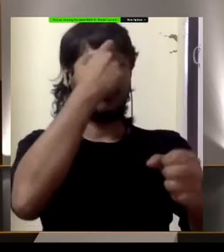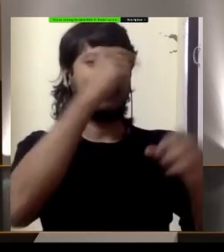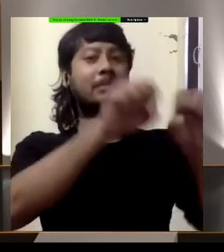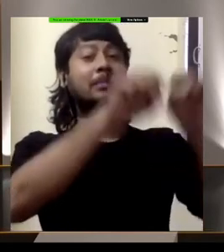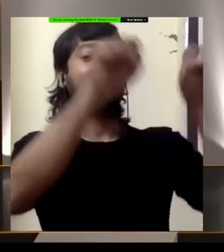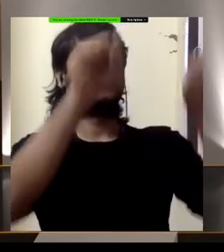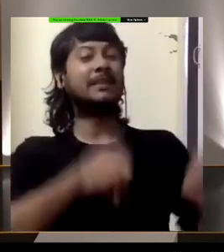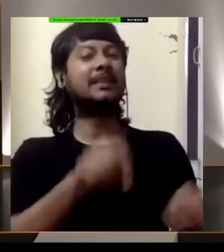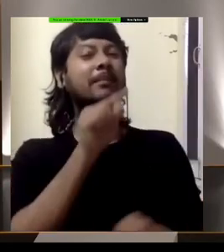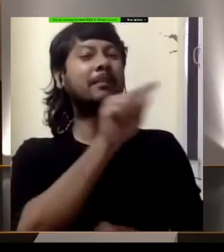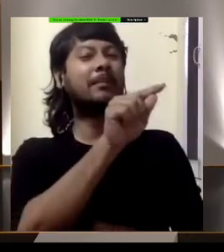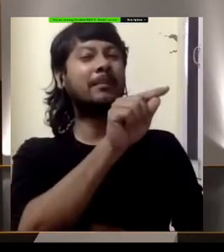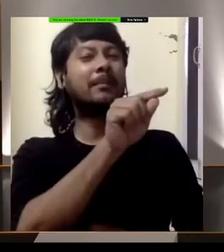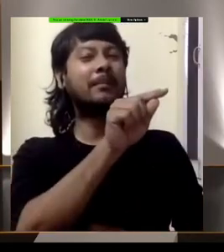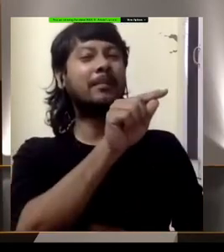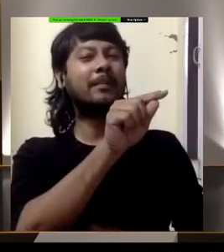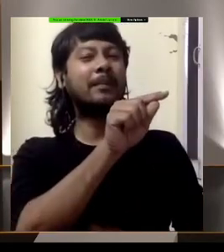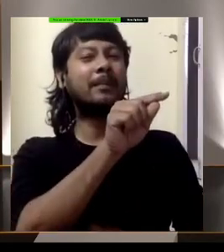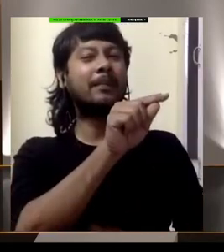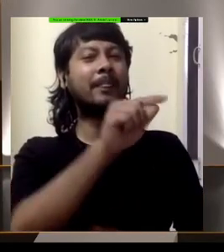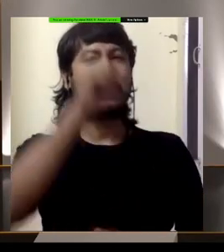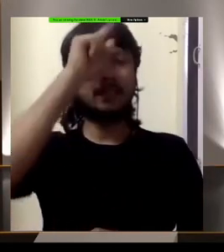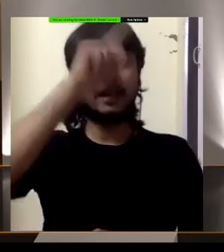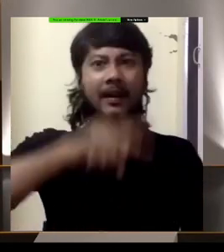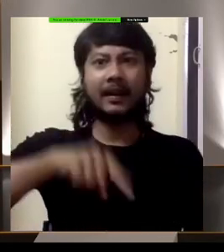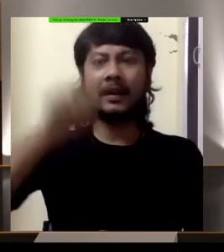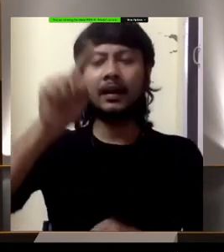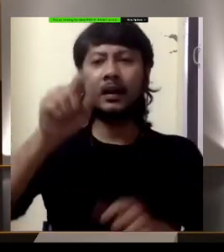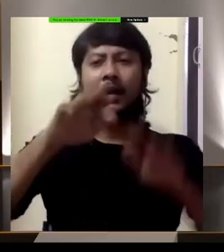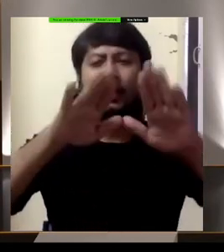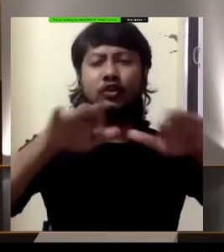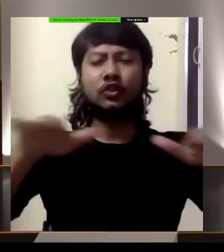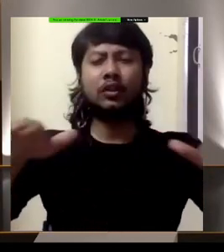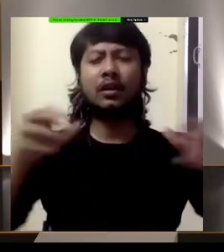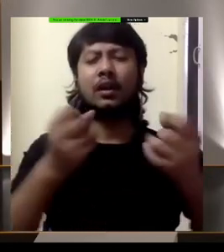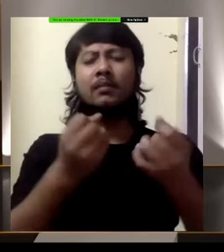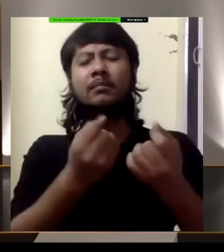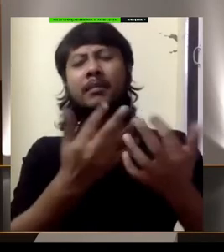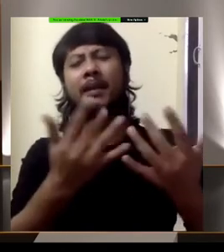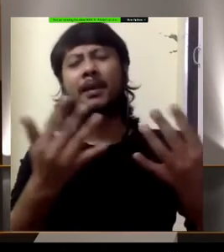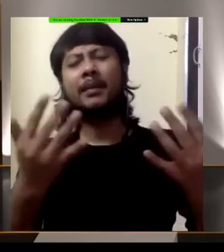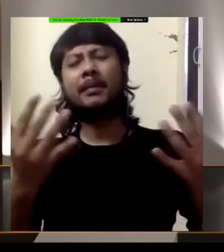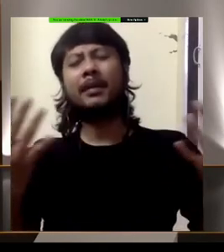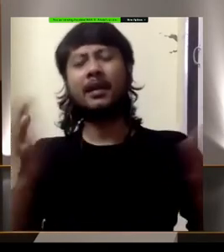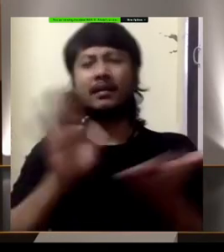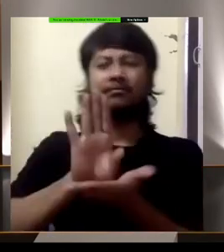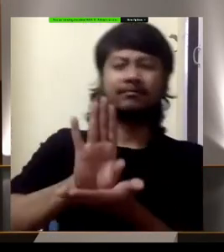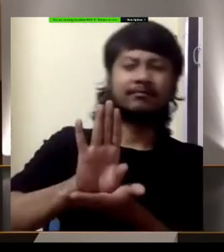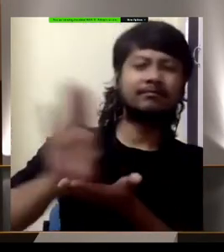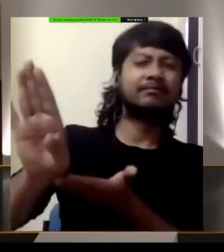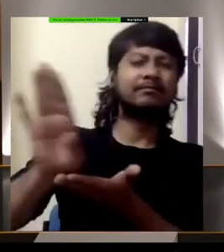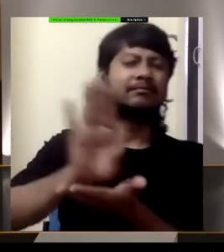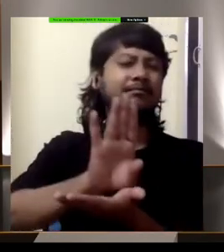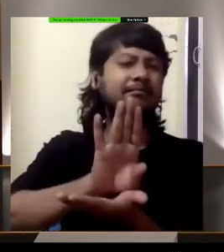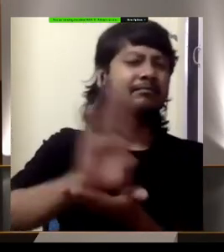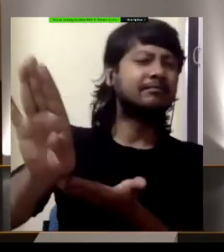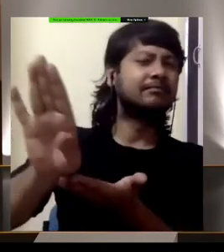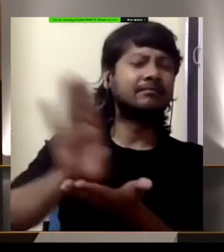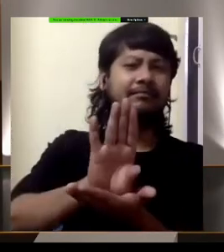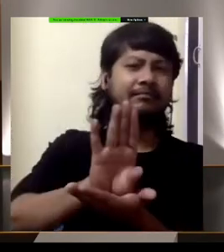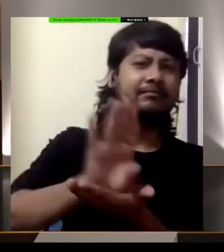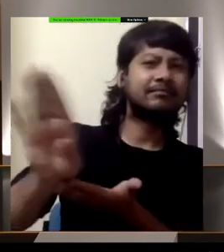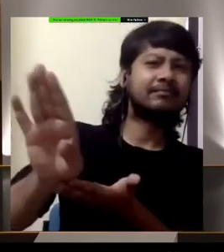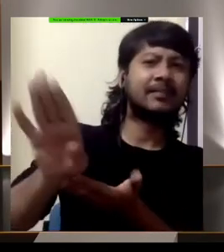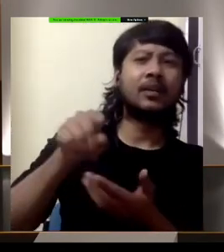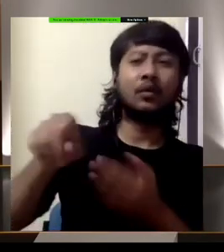requirements of the vast majority of children who are excluded by virtue of the vulnerable circumstances that they come